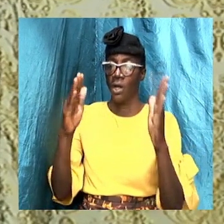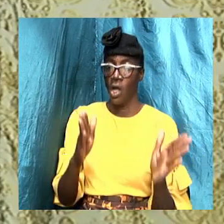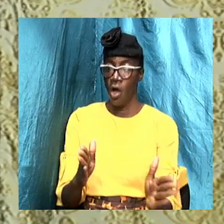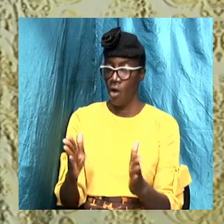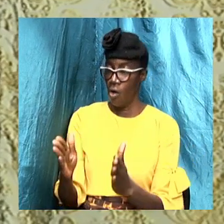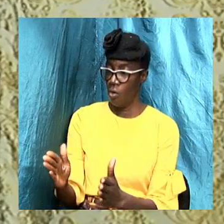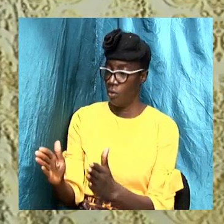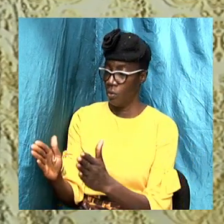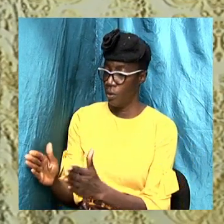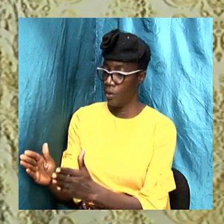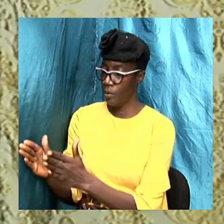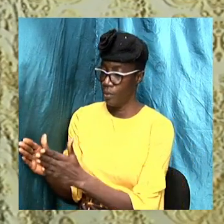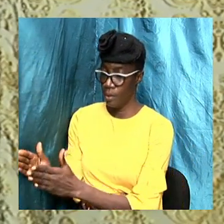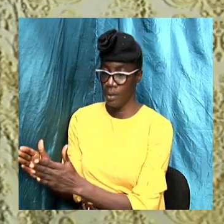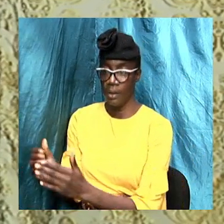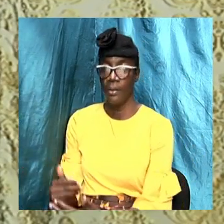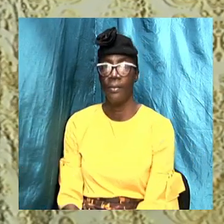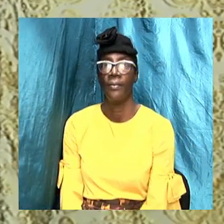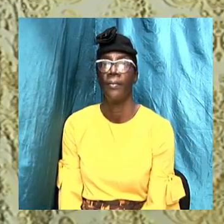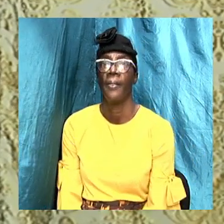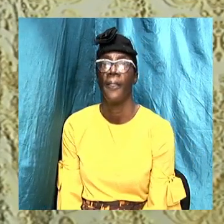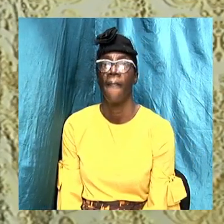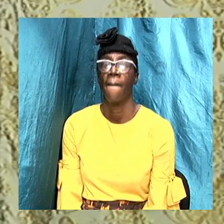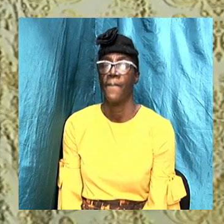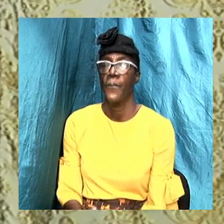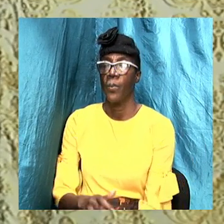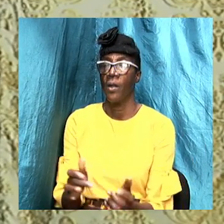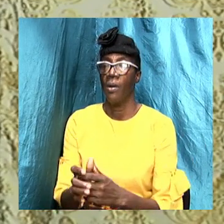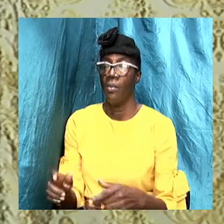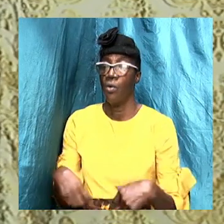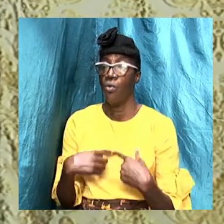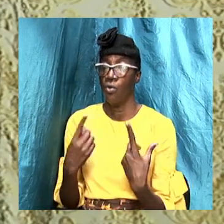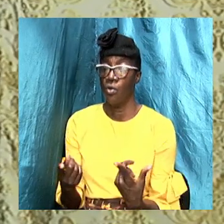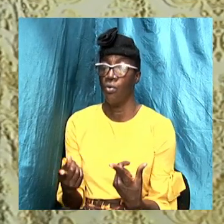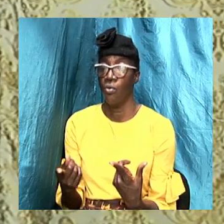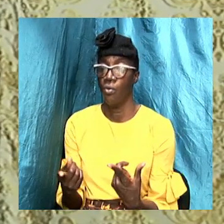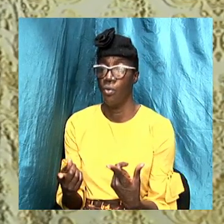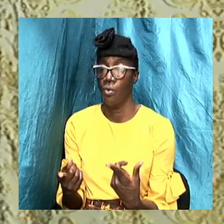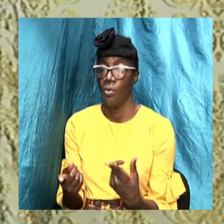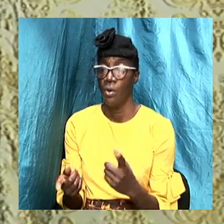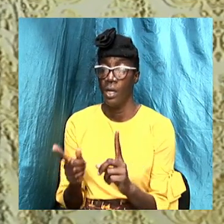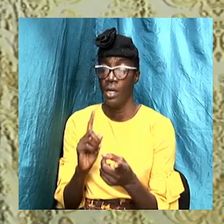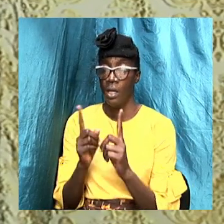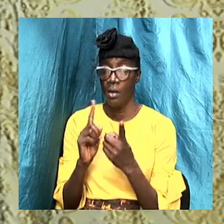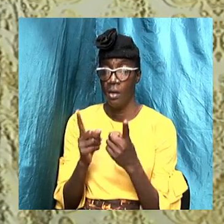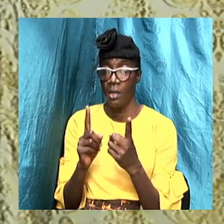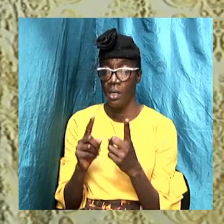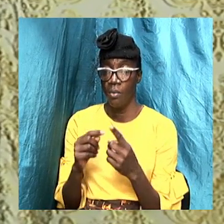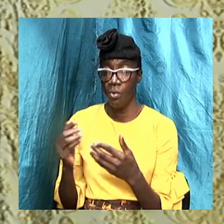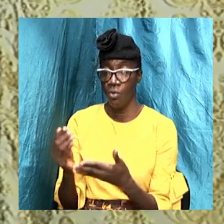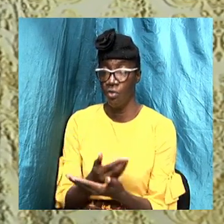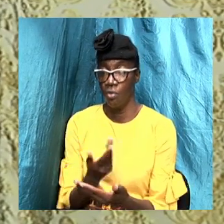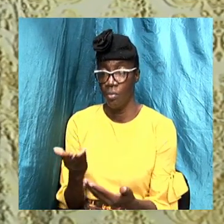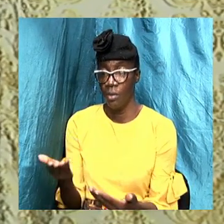precept upon precept and the Bible you know when you go through the Bible when the Bible is making emphasis on certain things it said two